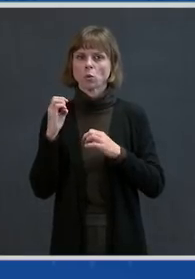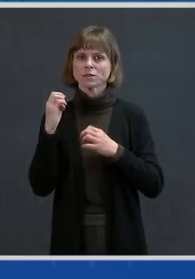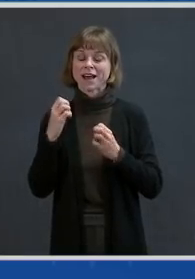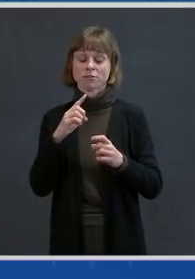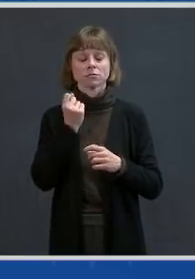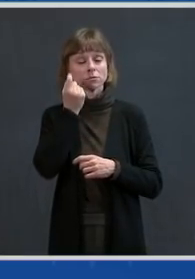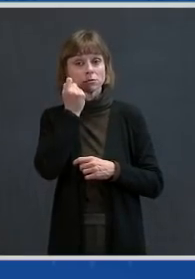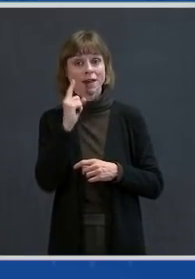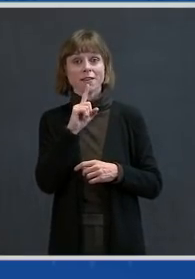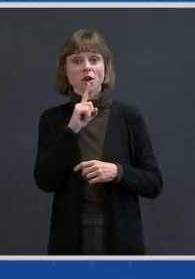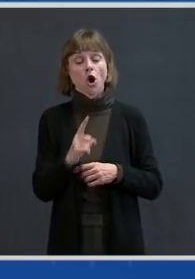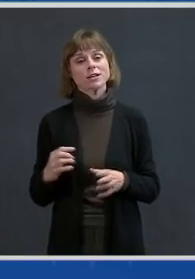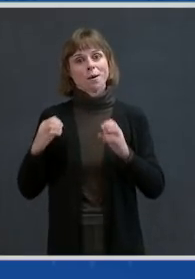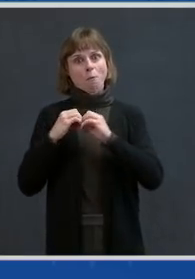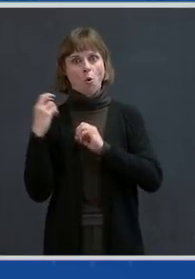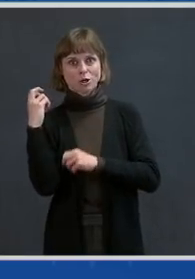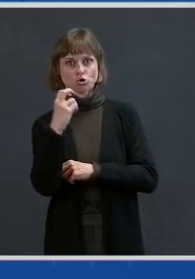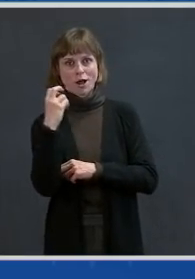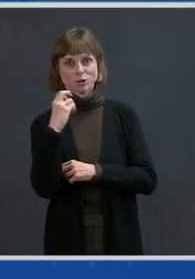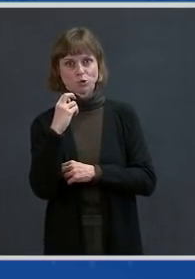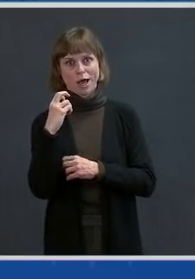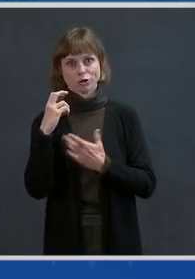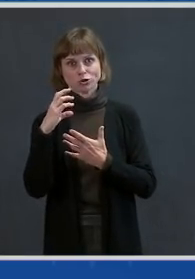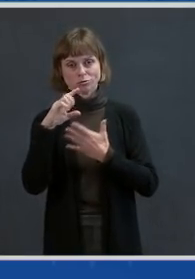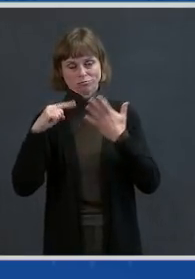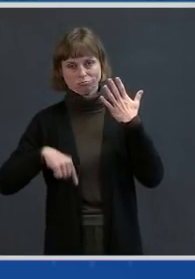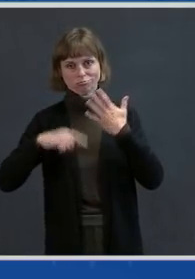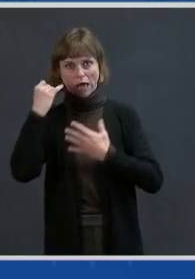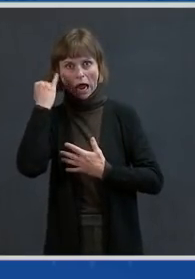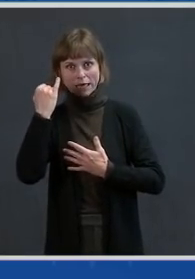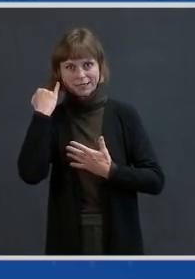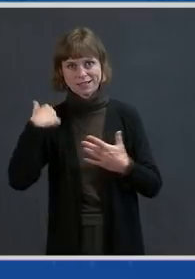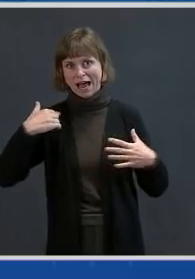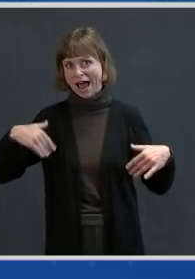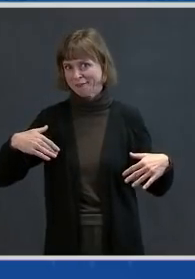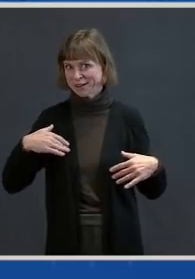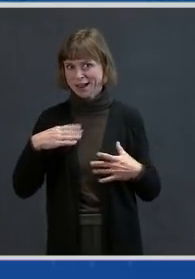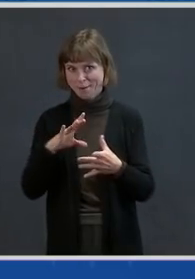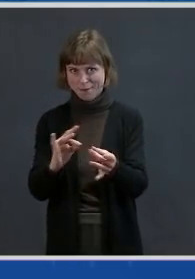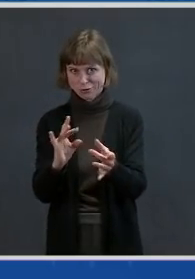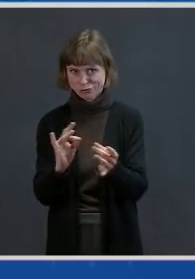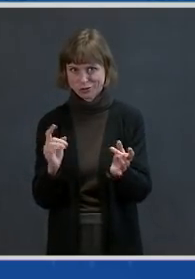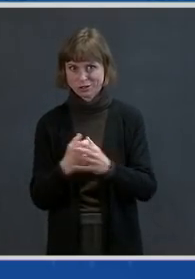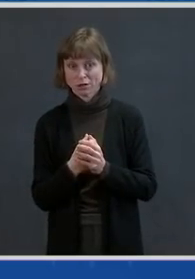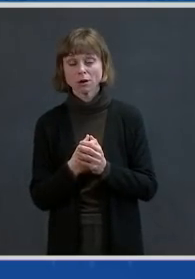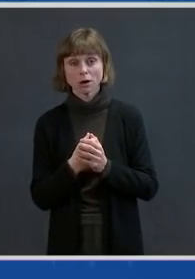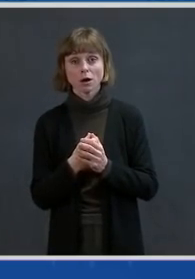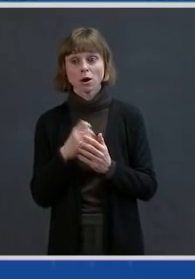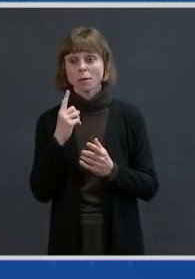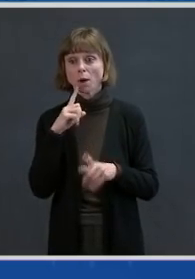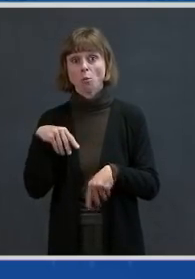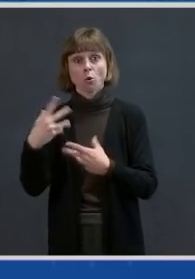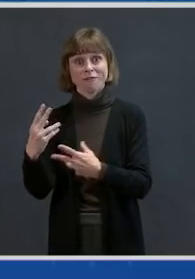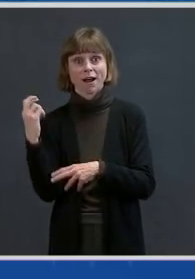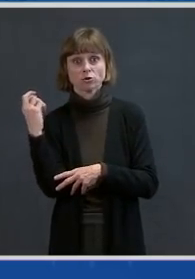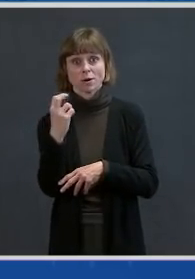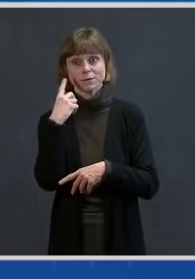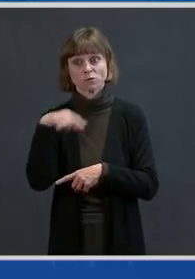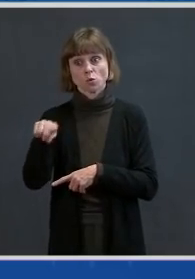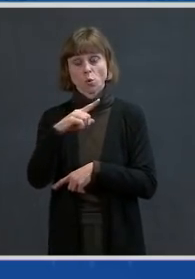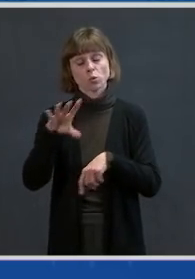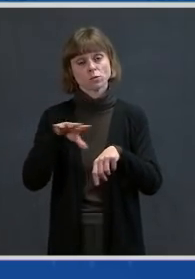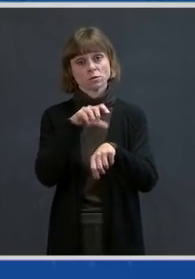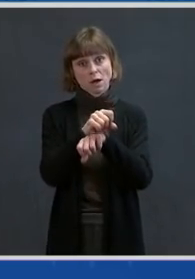transportation efforts that I did not mention as well — will be — that information will be getting to the sites and to the people that are arranging appointments.